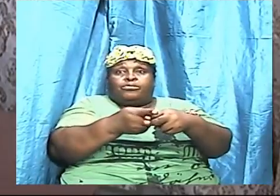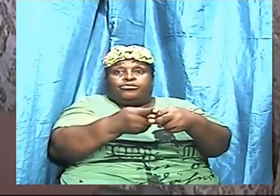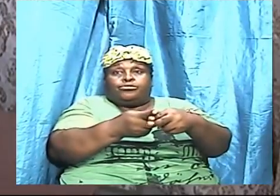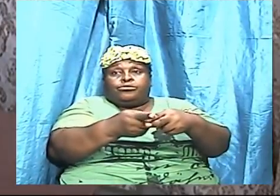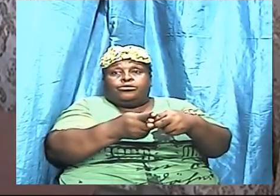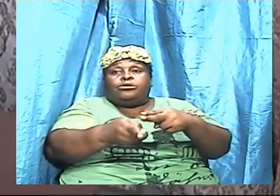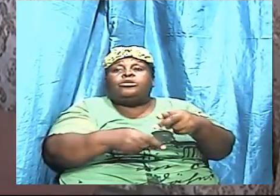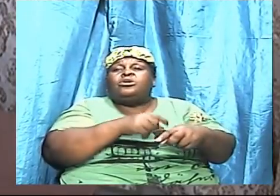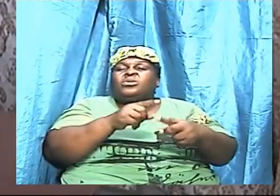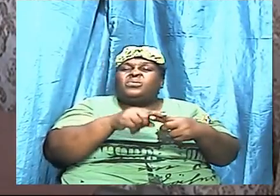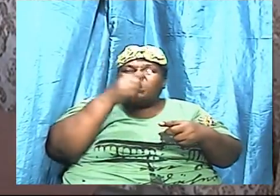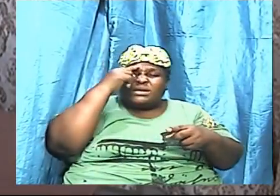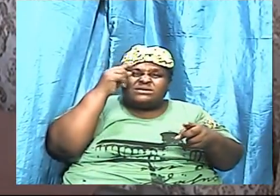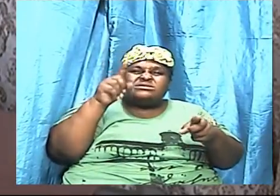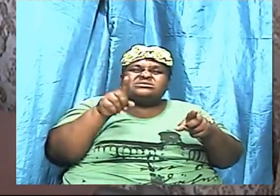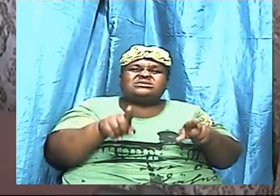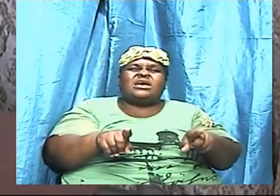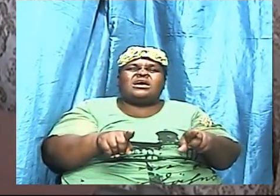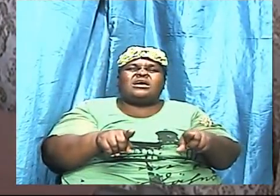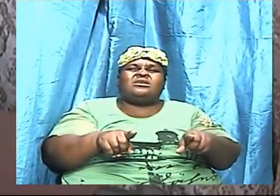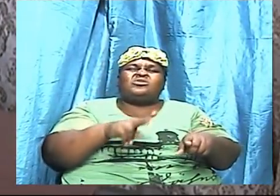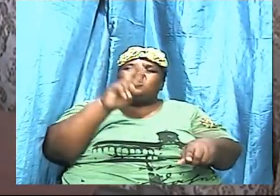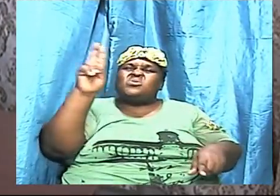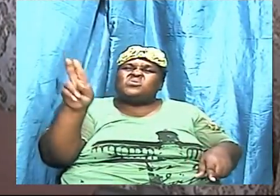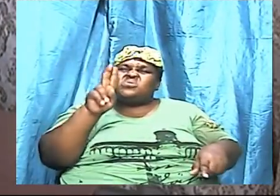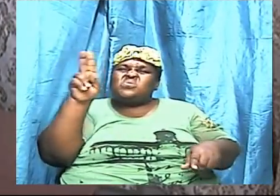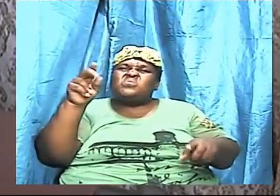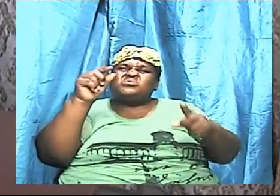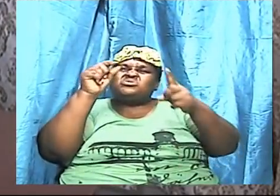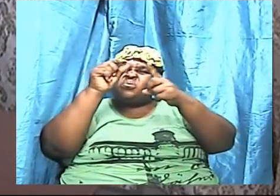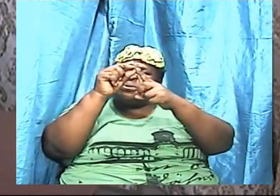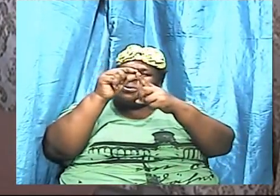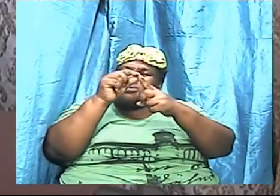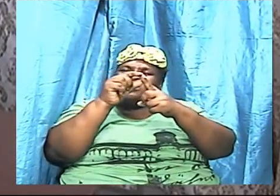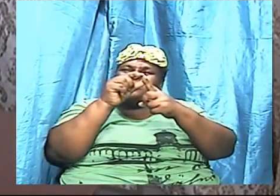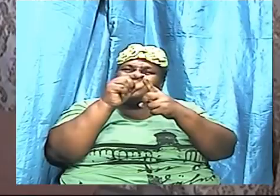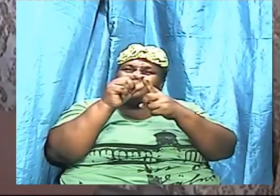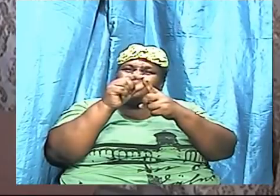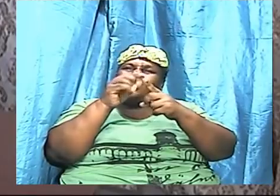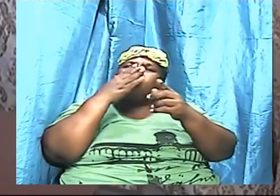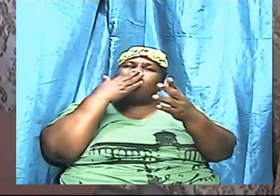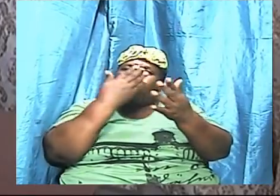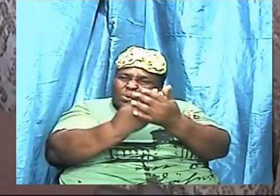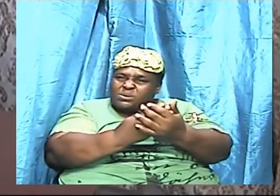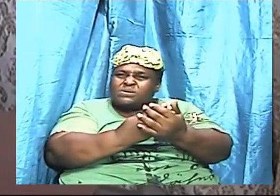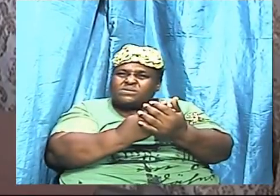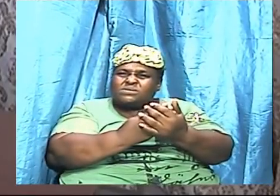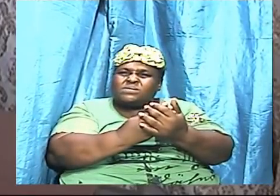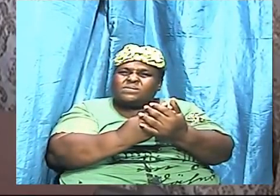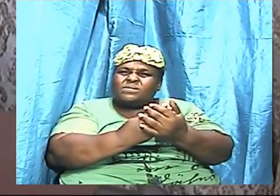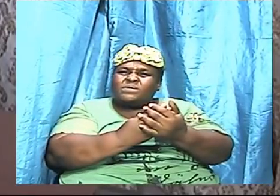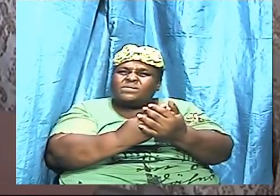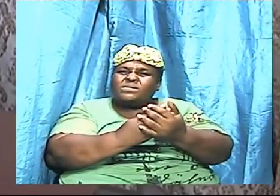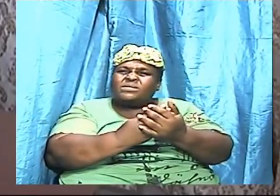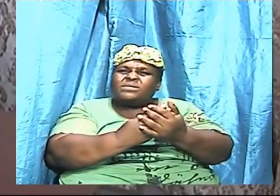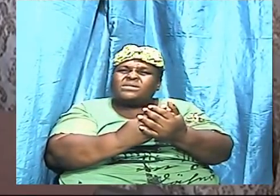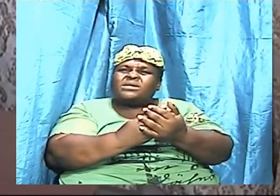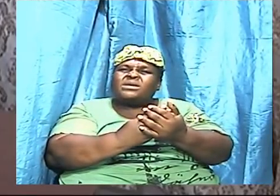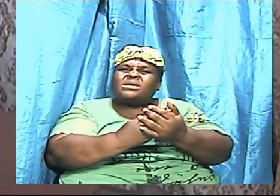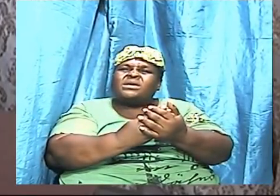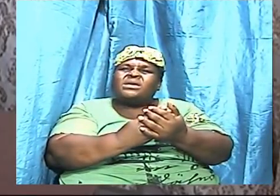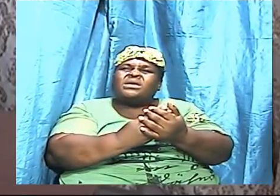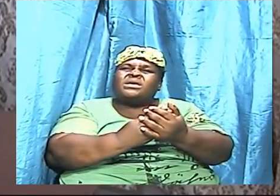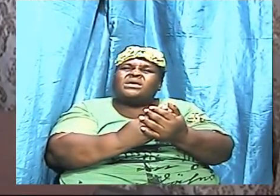decide that we are going to use this word properly a crucial